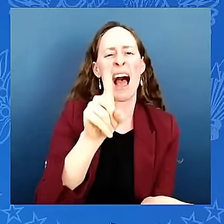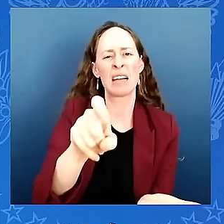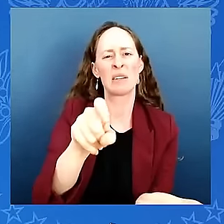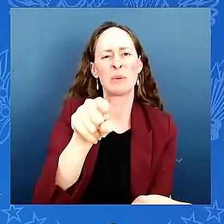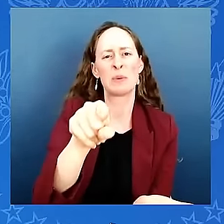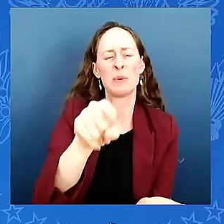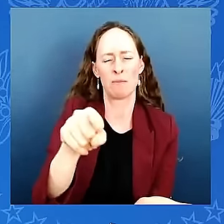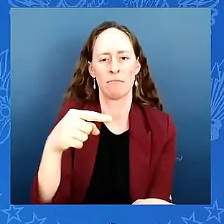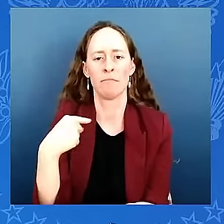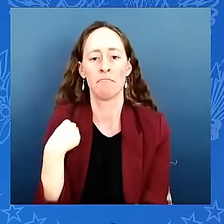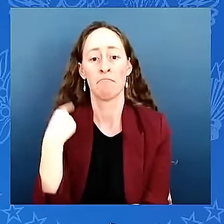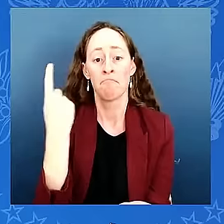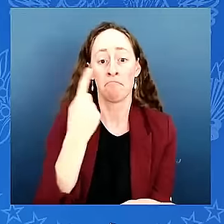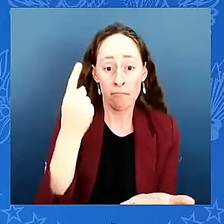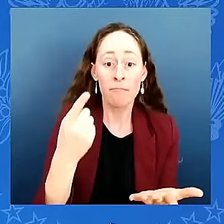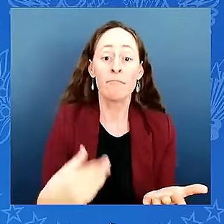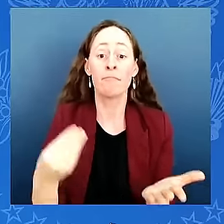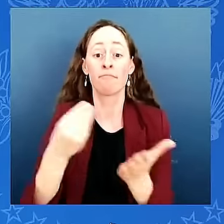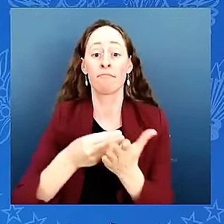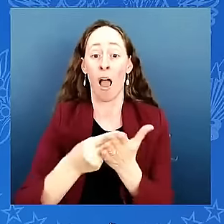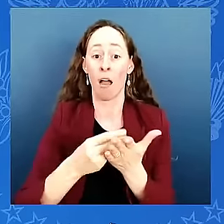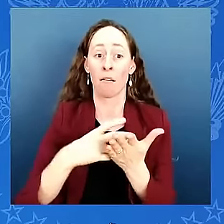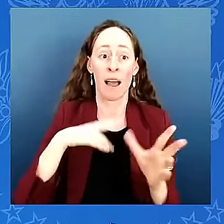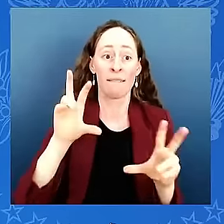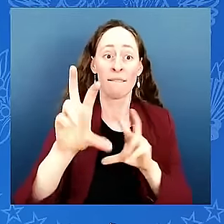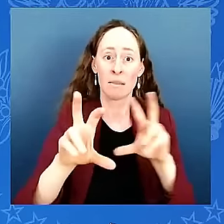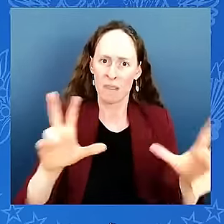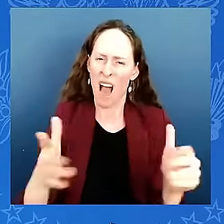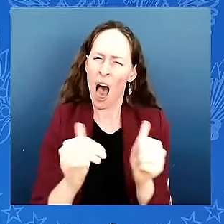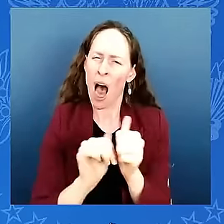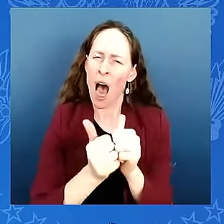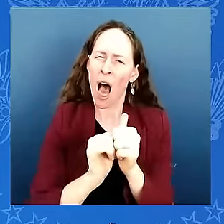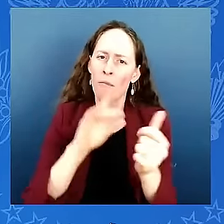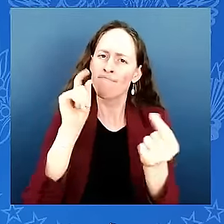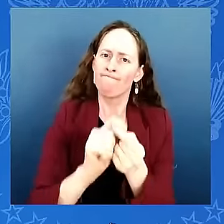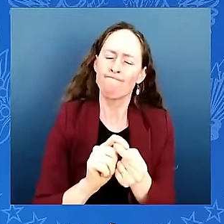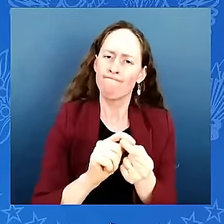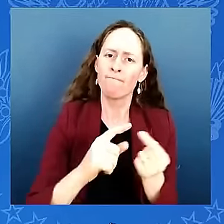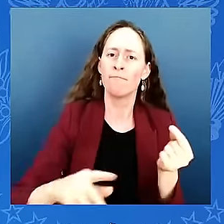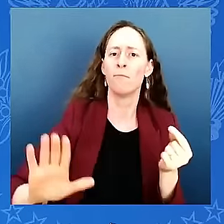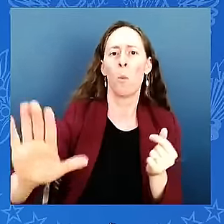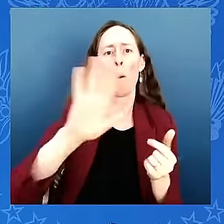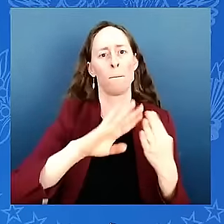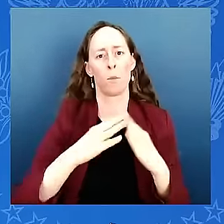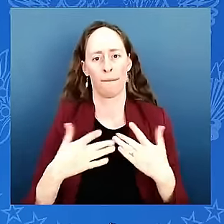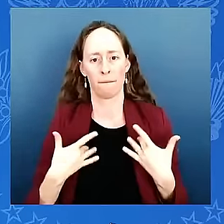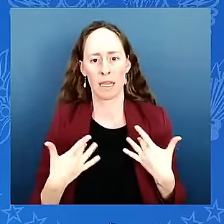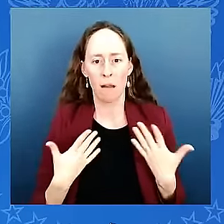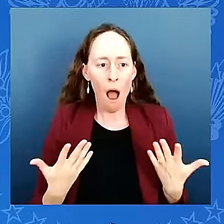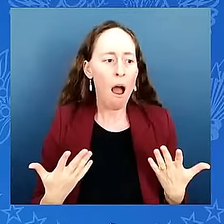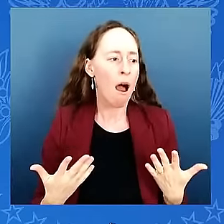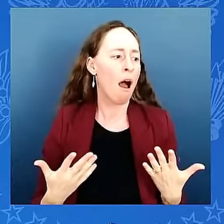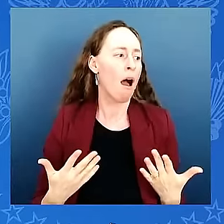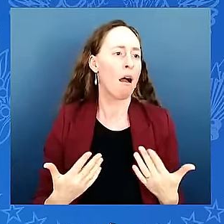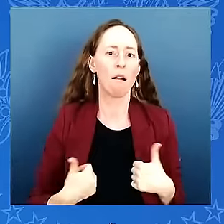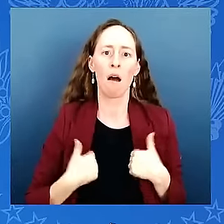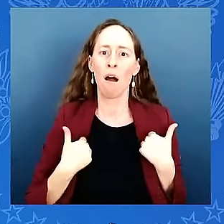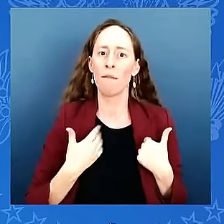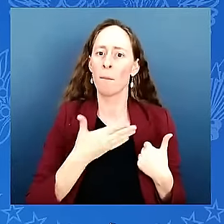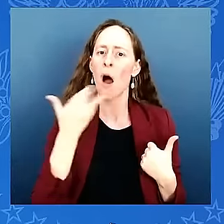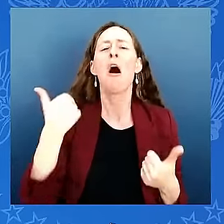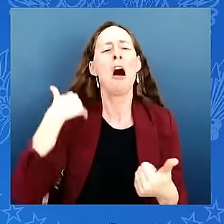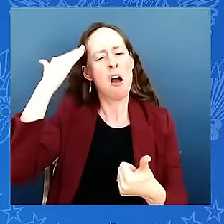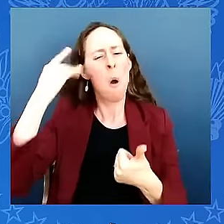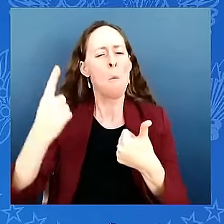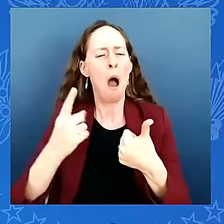your community see a brighter future for themselves and their families is there anything just beyond the water is it the mere fact the